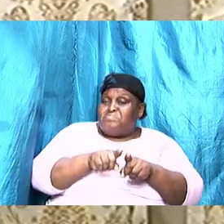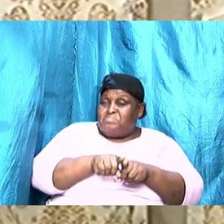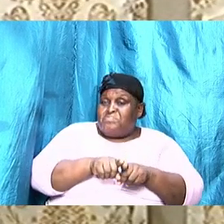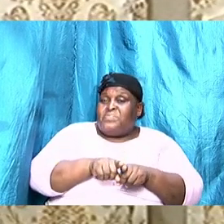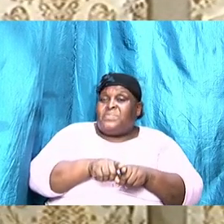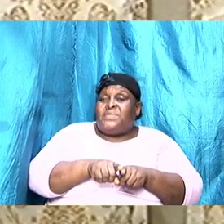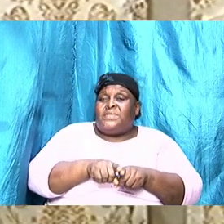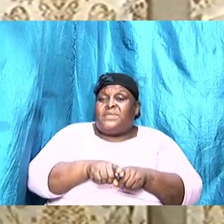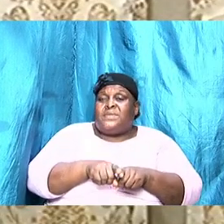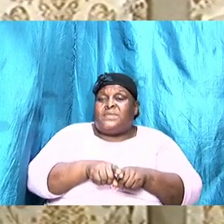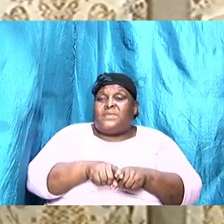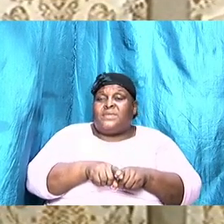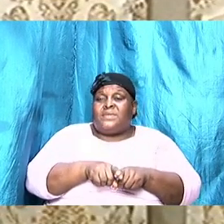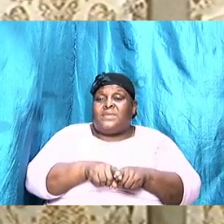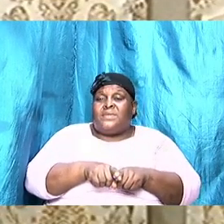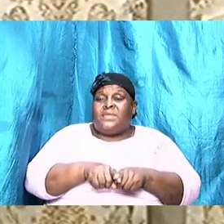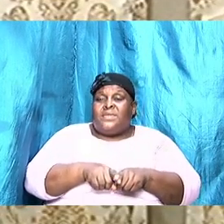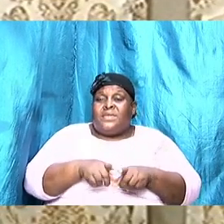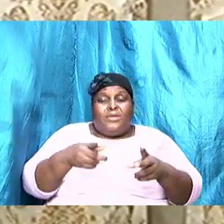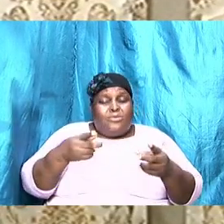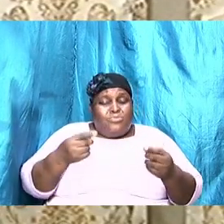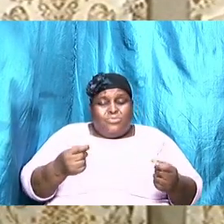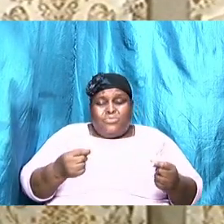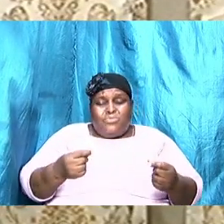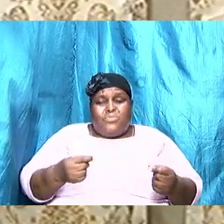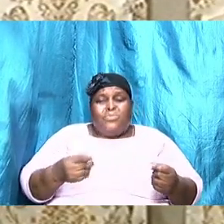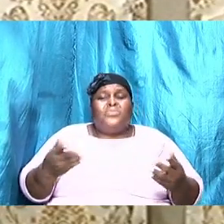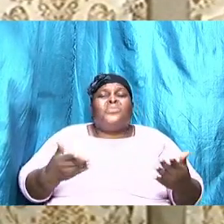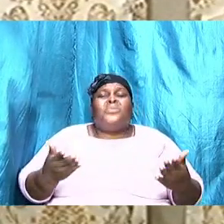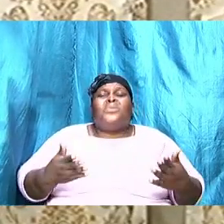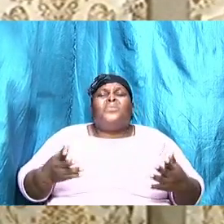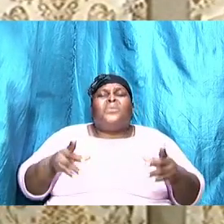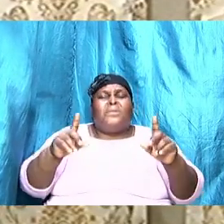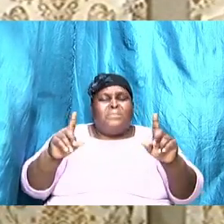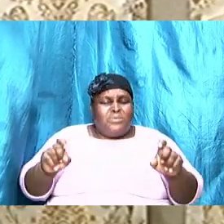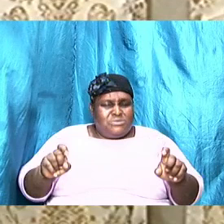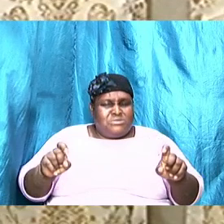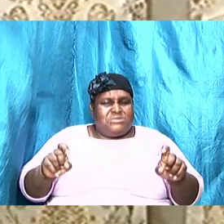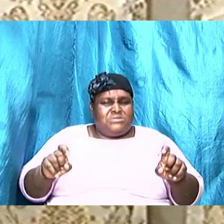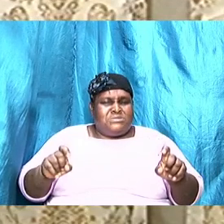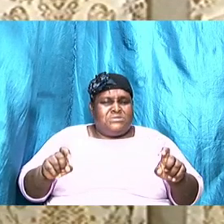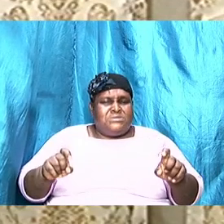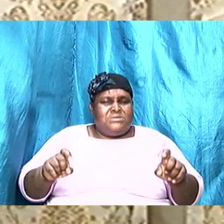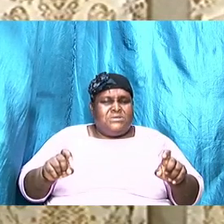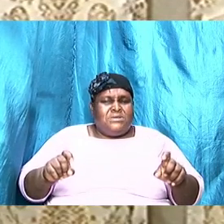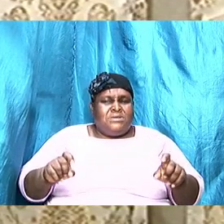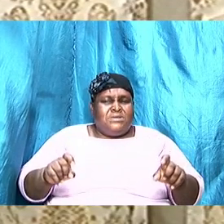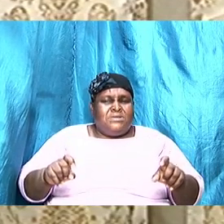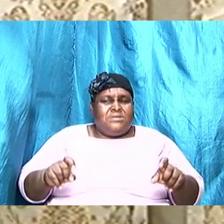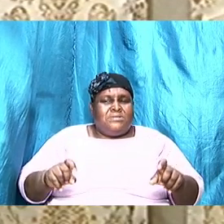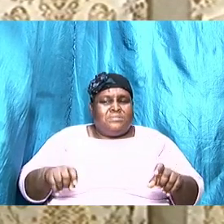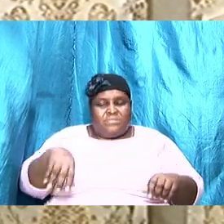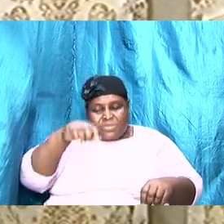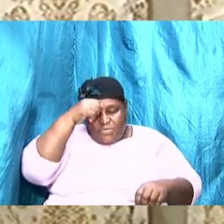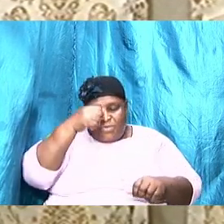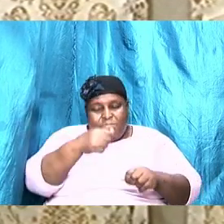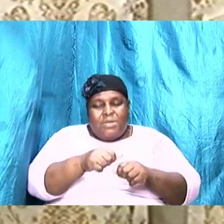and move to do what we must. Remember, we said it at some point earlier,